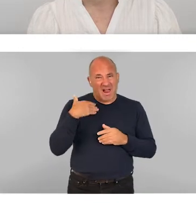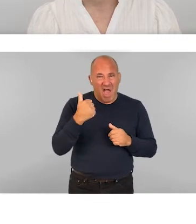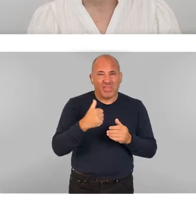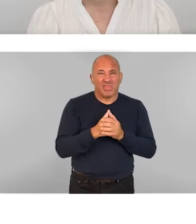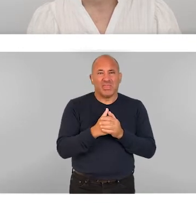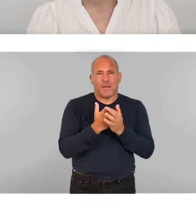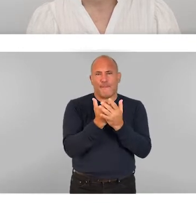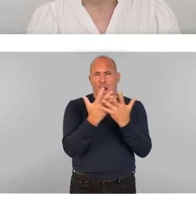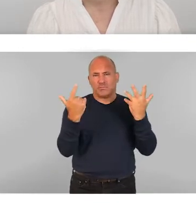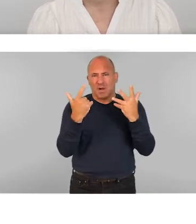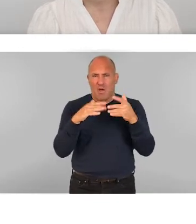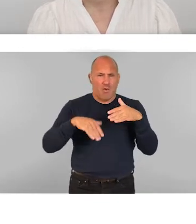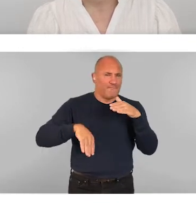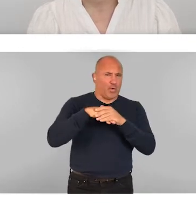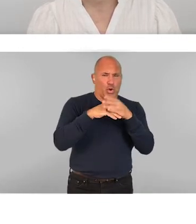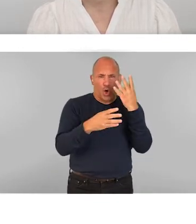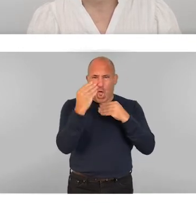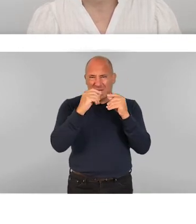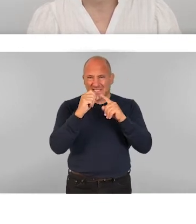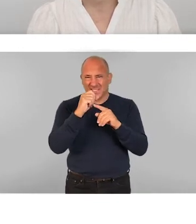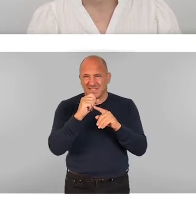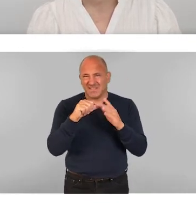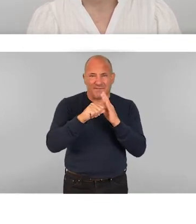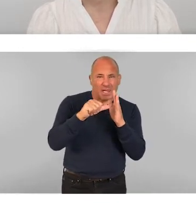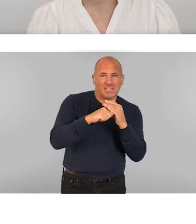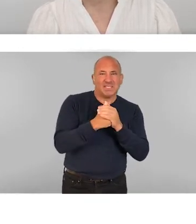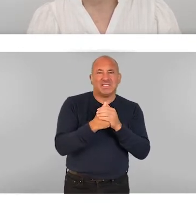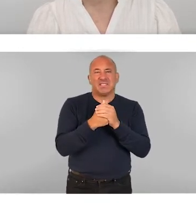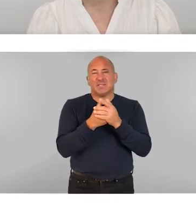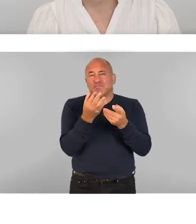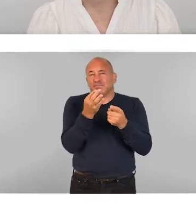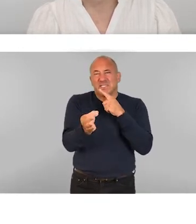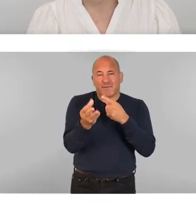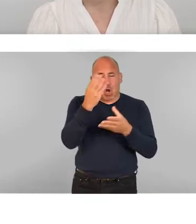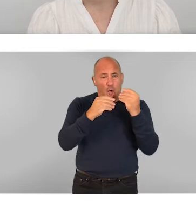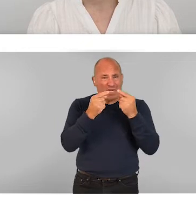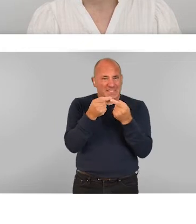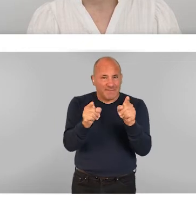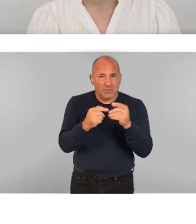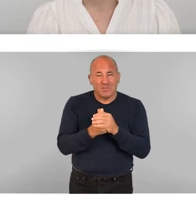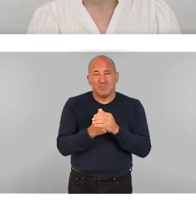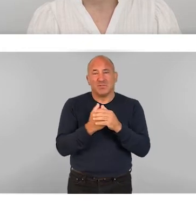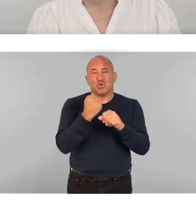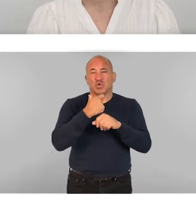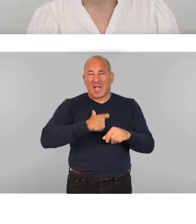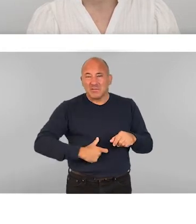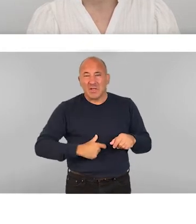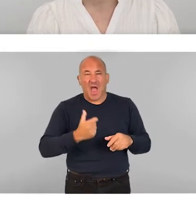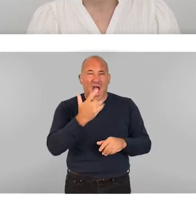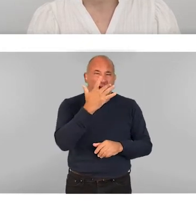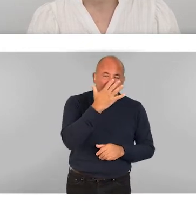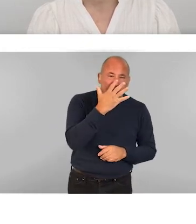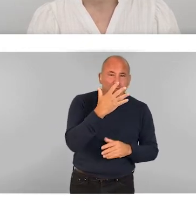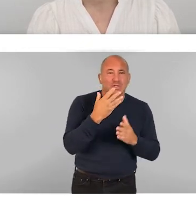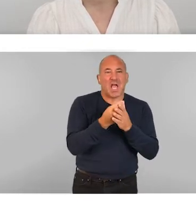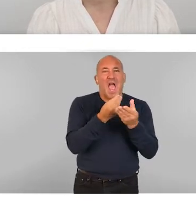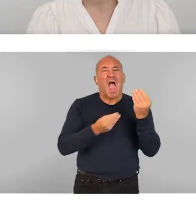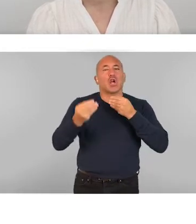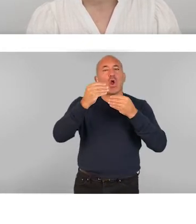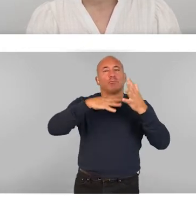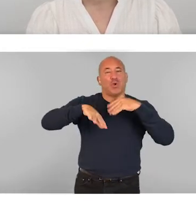mental health, multiple and profound learning difficulties, specific learning differences, gender, age and economic circumstance.